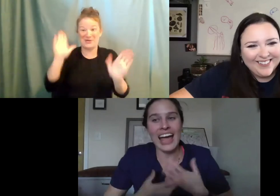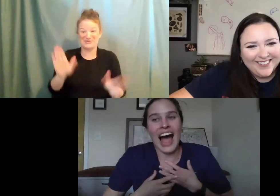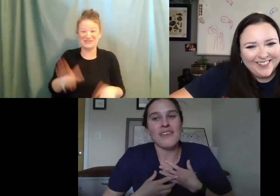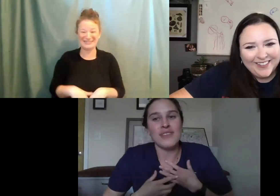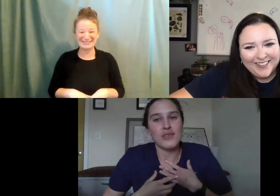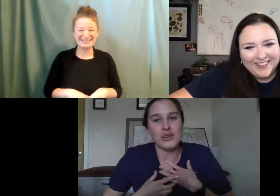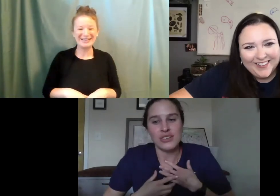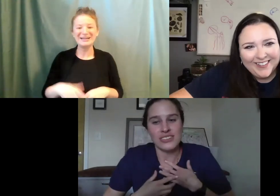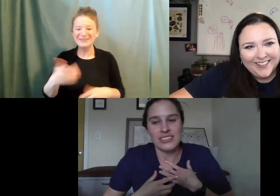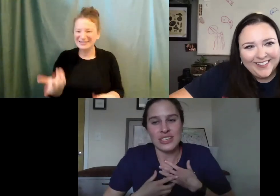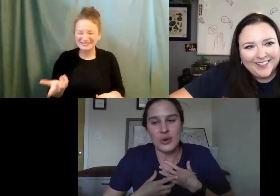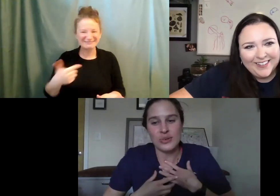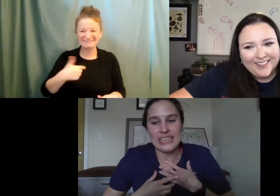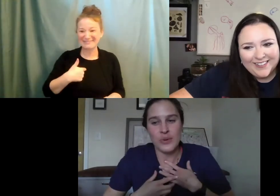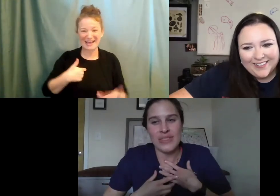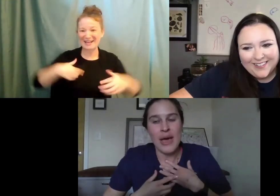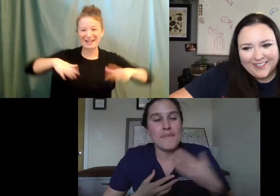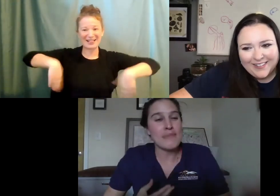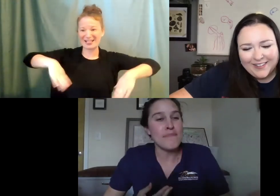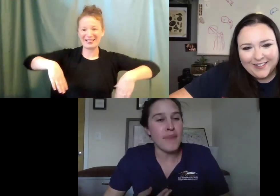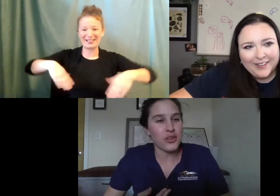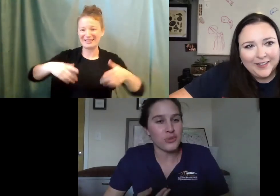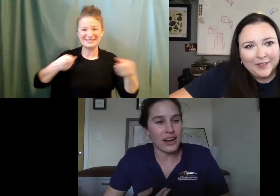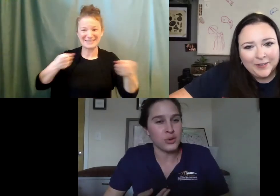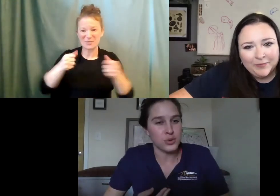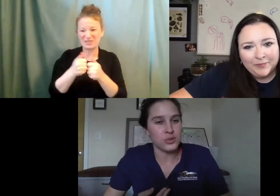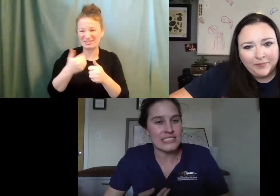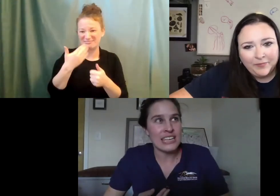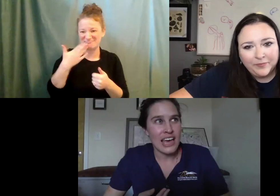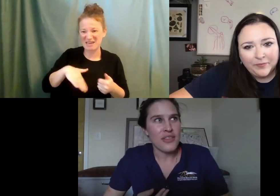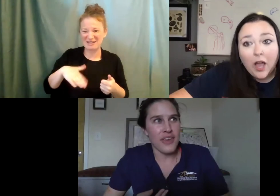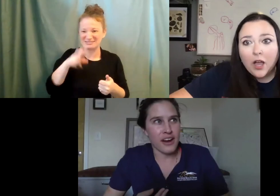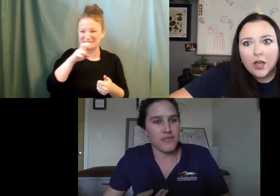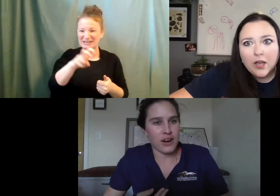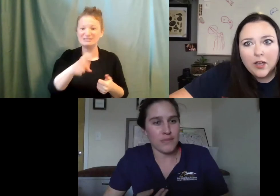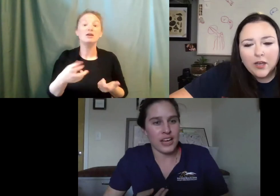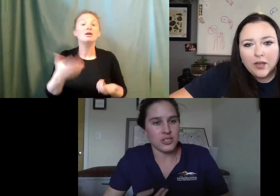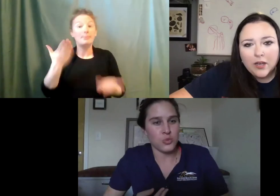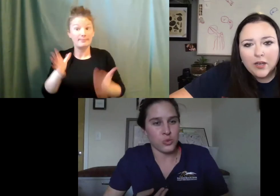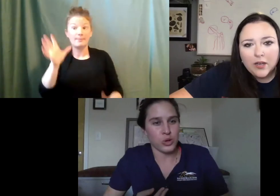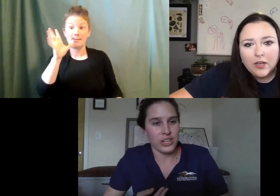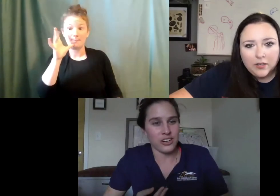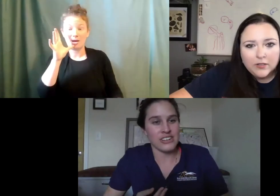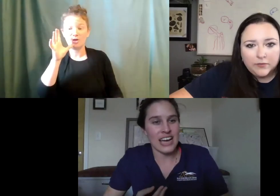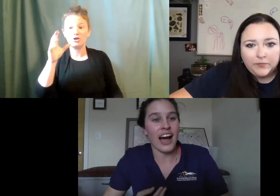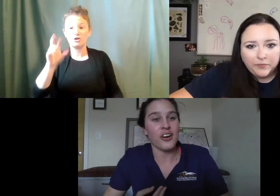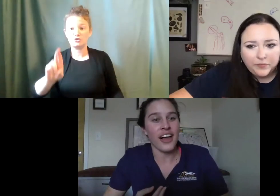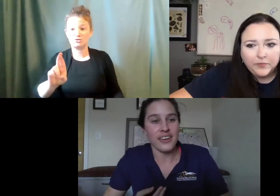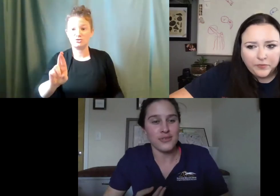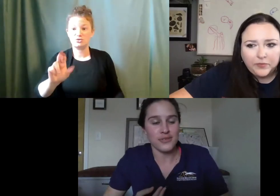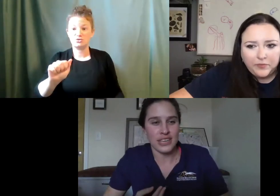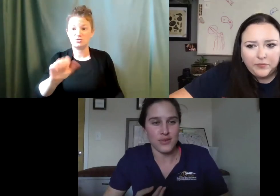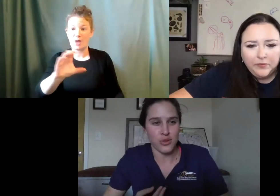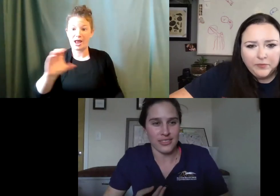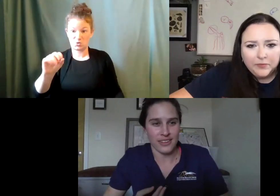but I, I've never, you know, dealt with maybe mother raccoons. They're very much will ruin your entire